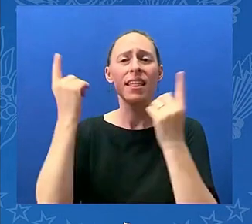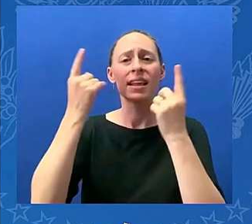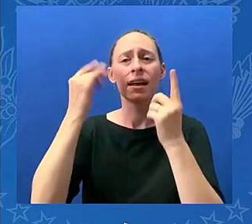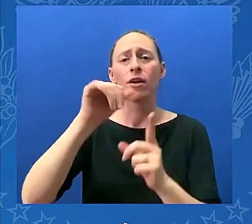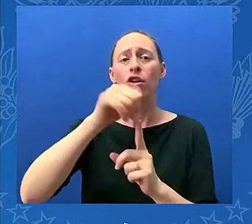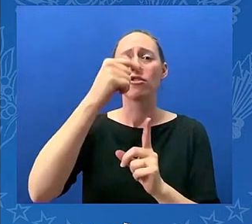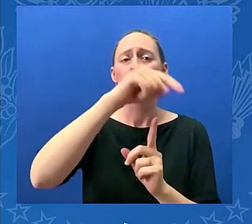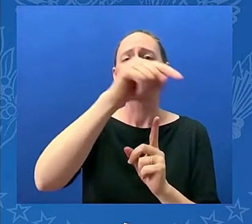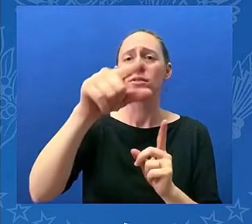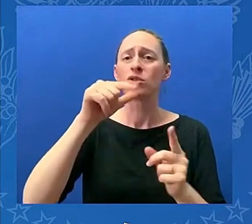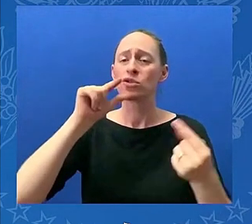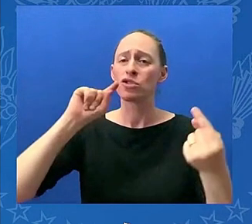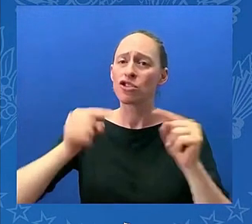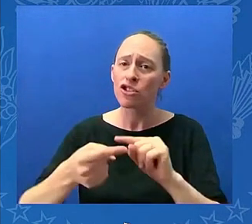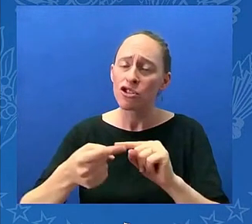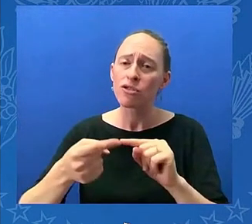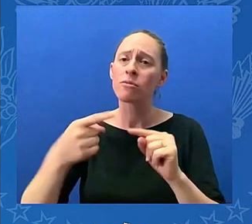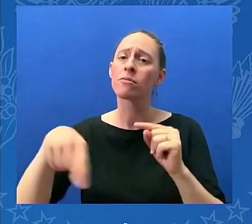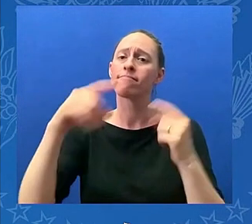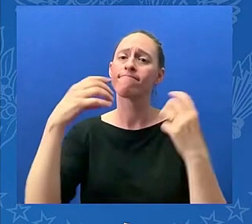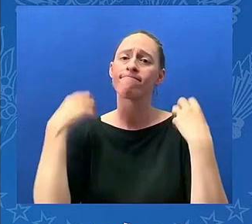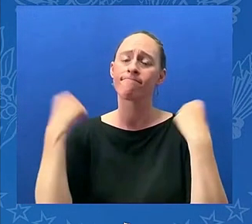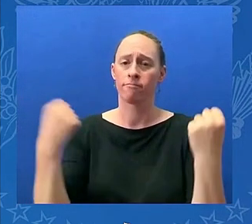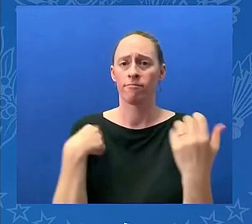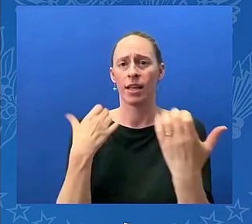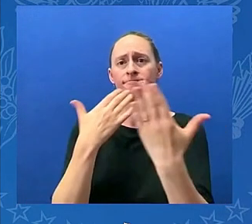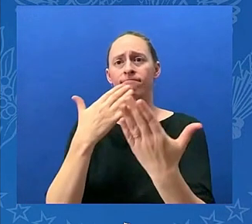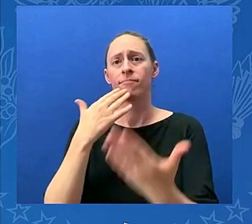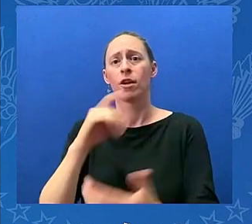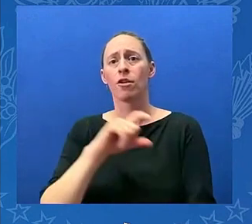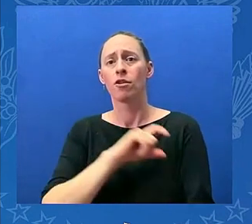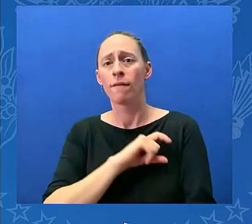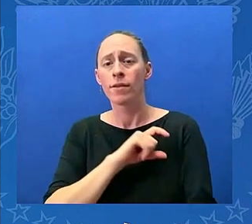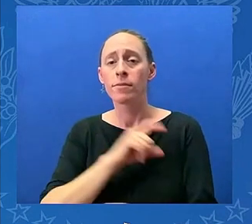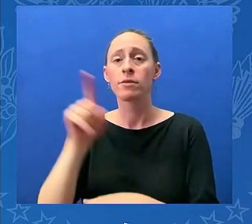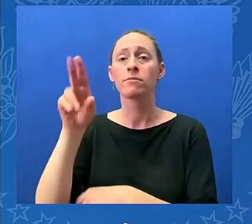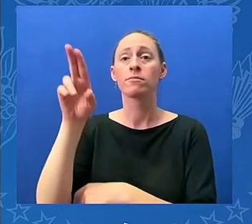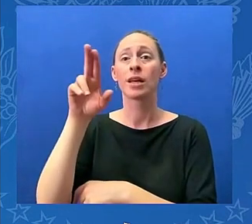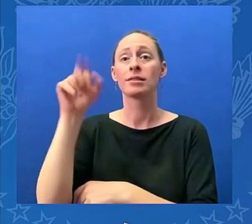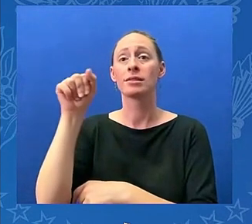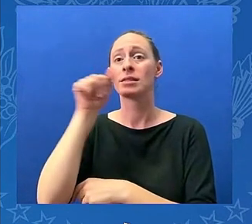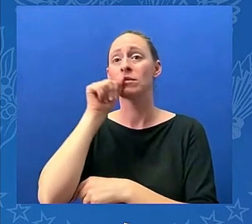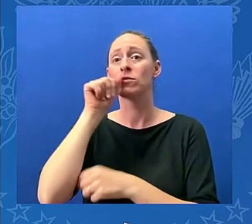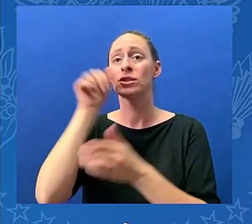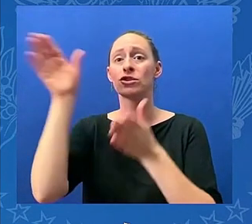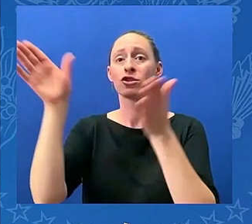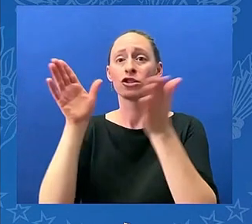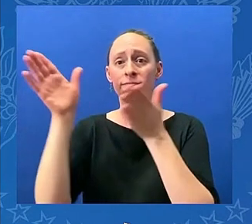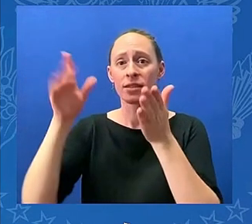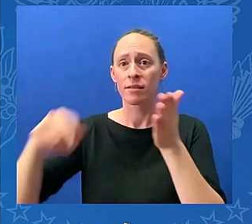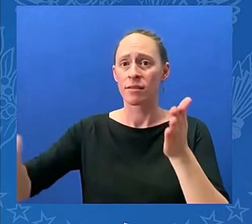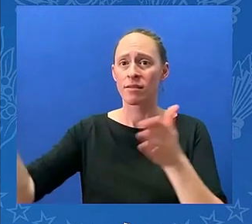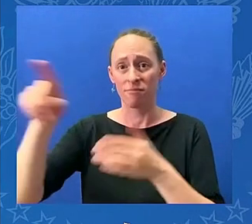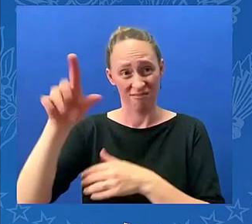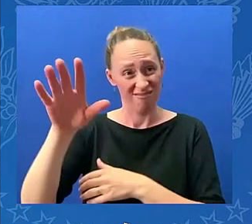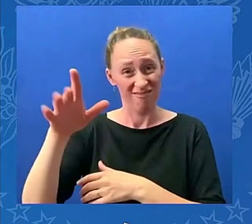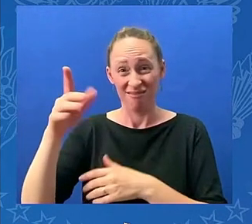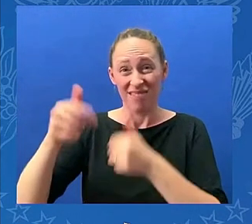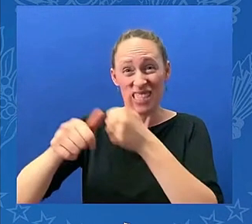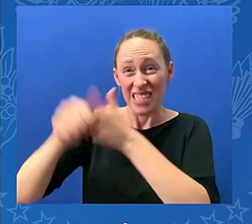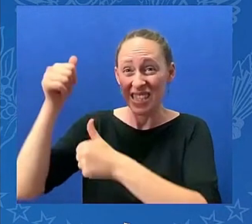enforcement agencies who and individuals who risked their lives literally for our nation. As I said last night,